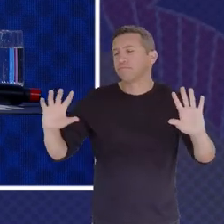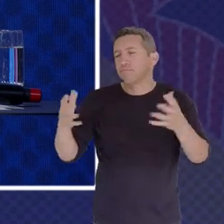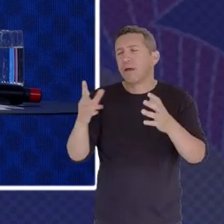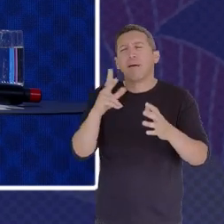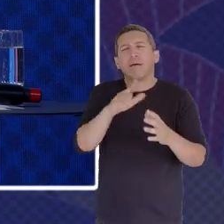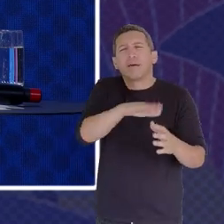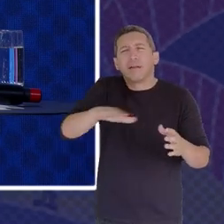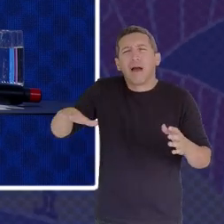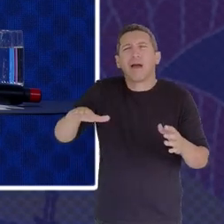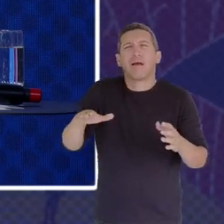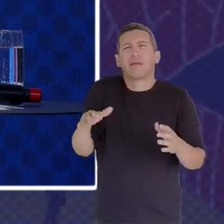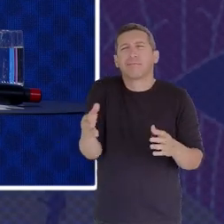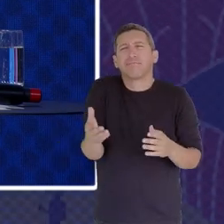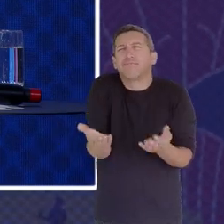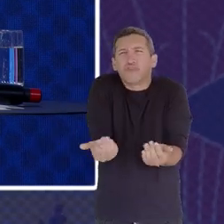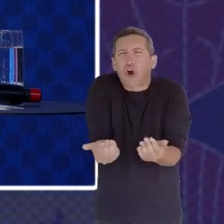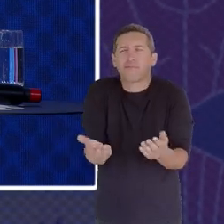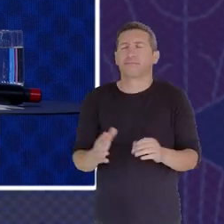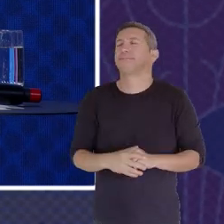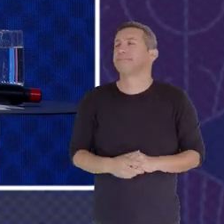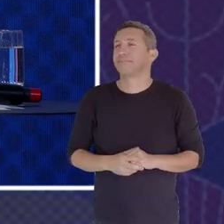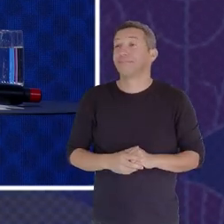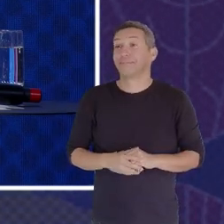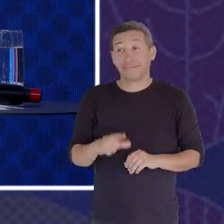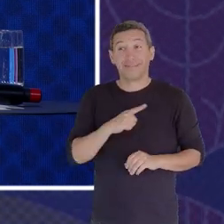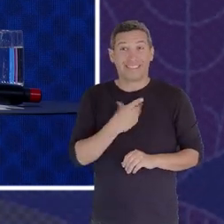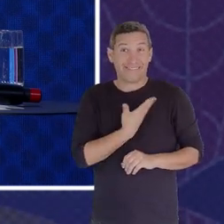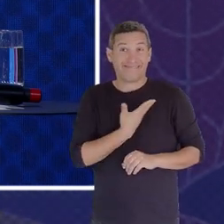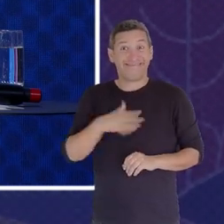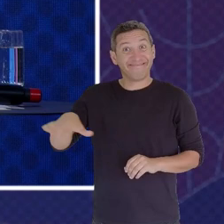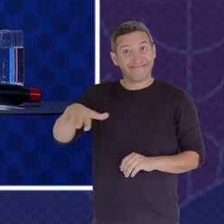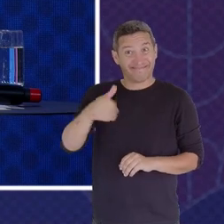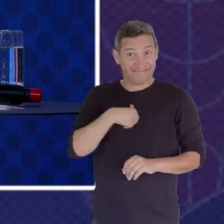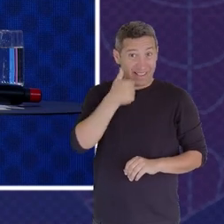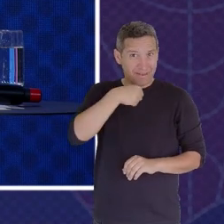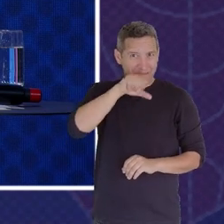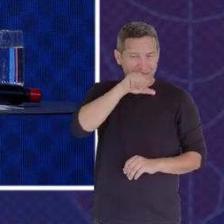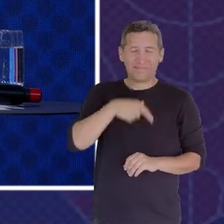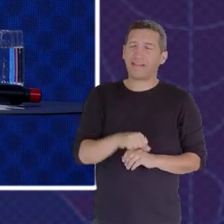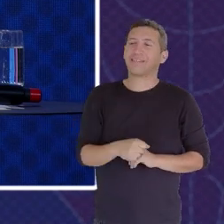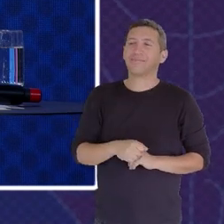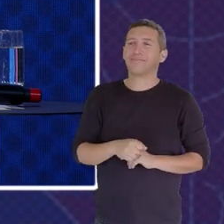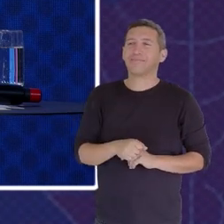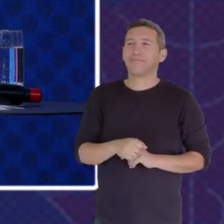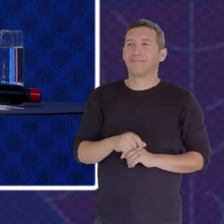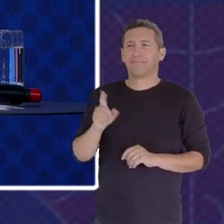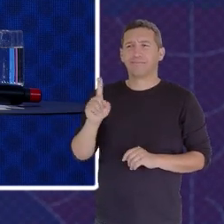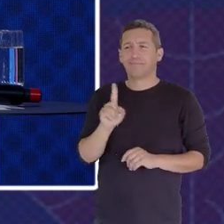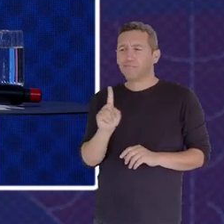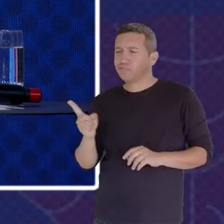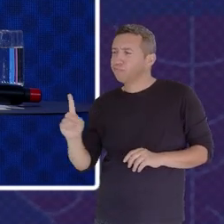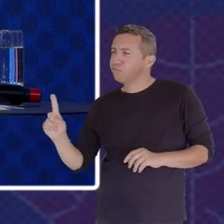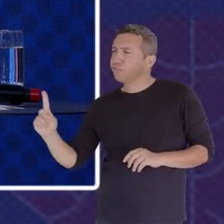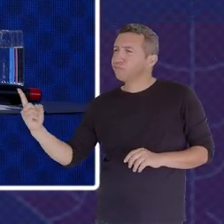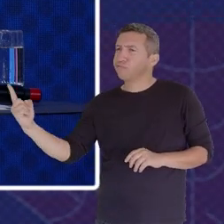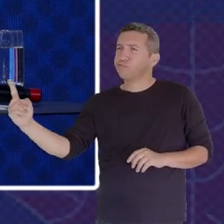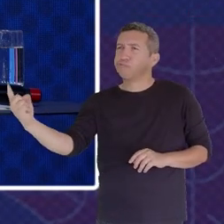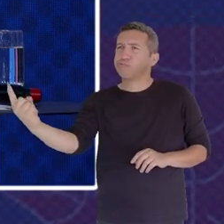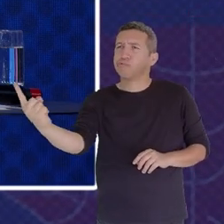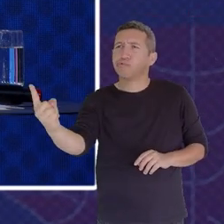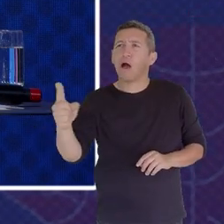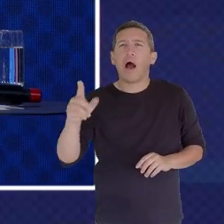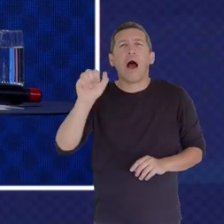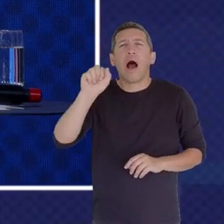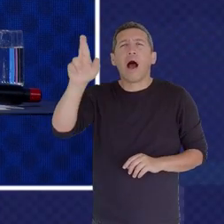Had Some Playmates There And My Mother Went Outside Into The Backyard To Get Some Air And There Was A Swimming Pool And She Looked Down Into The